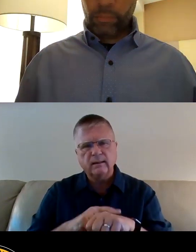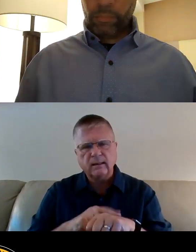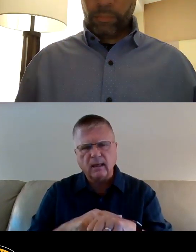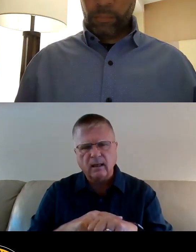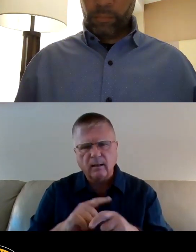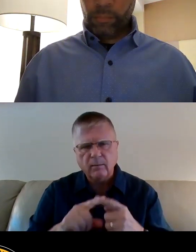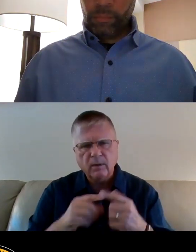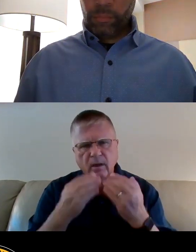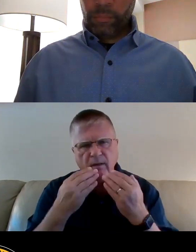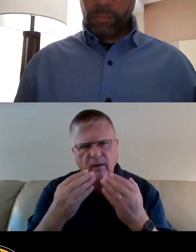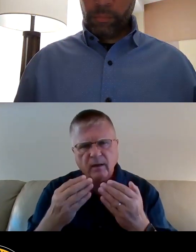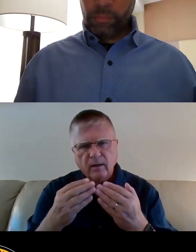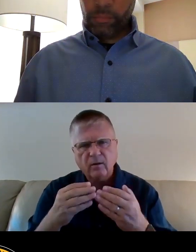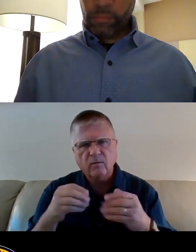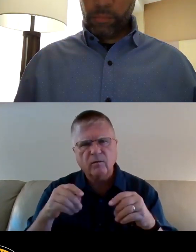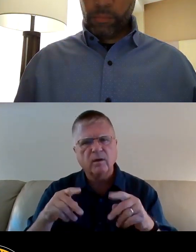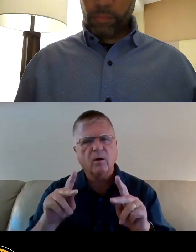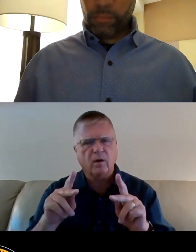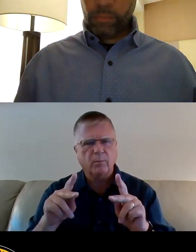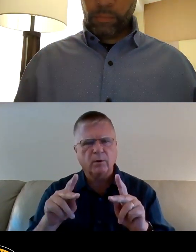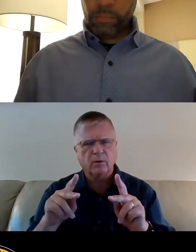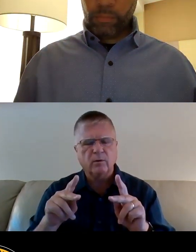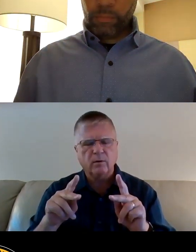thank you for this opportunity.